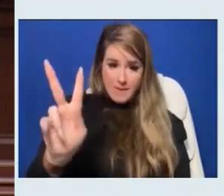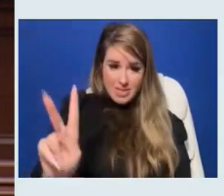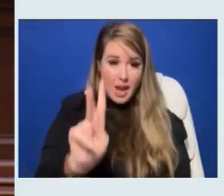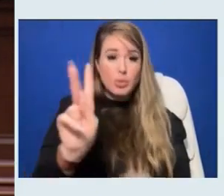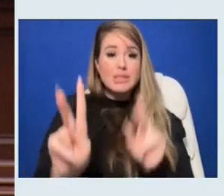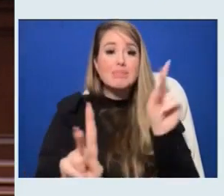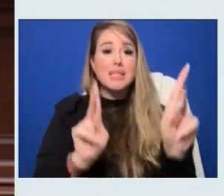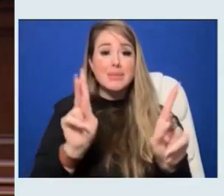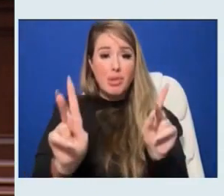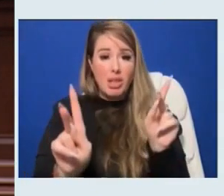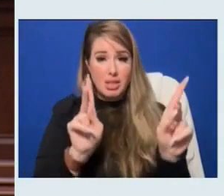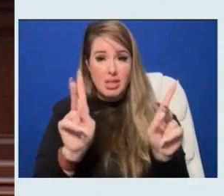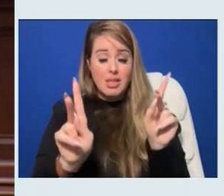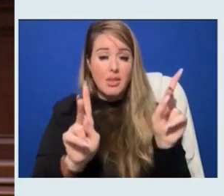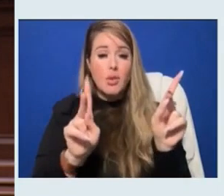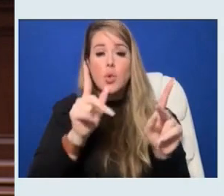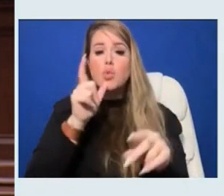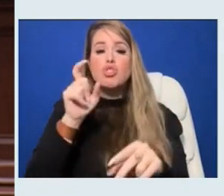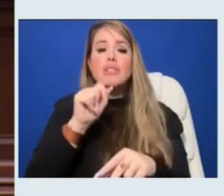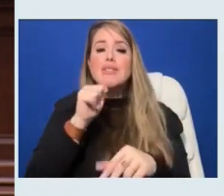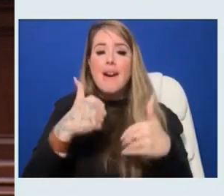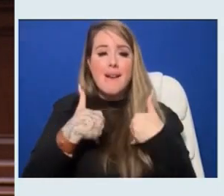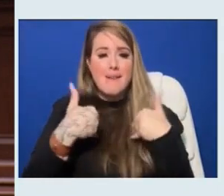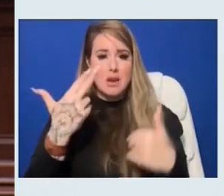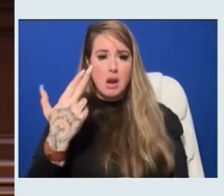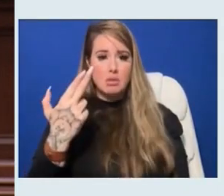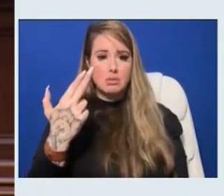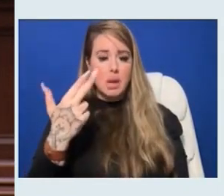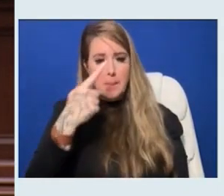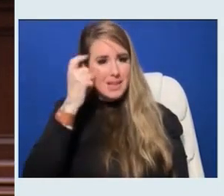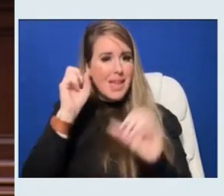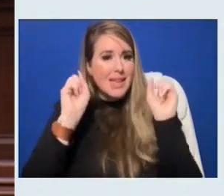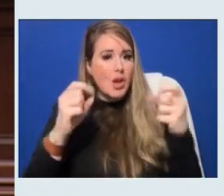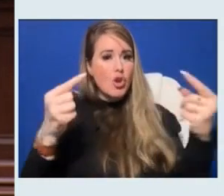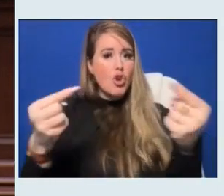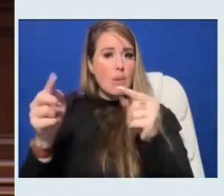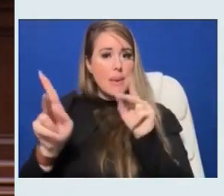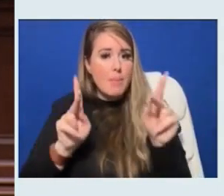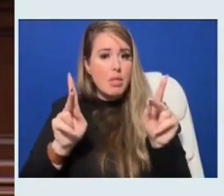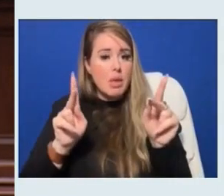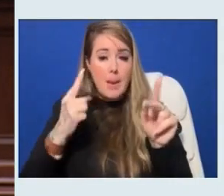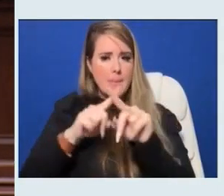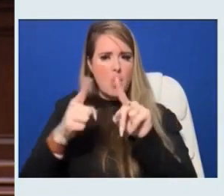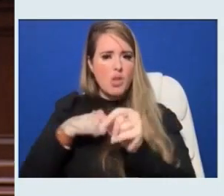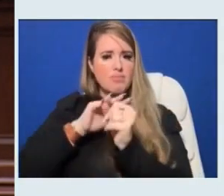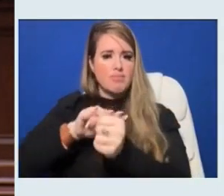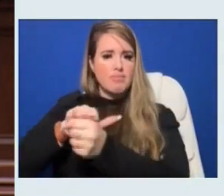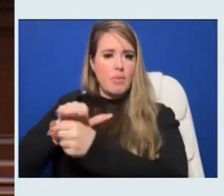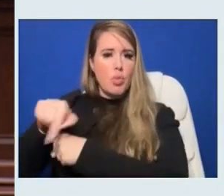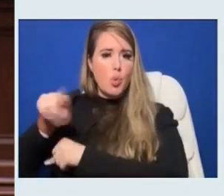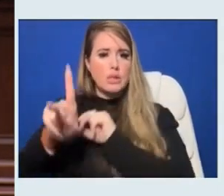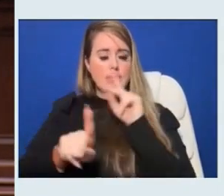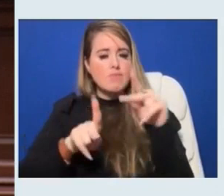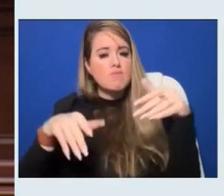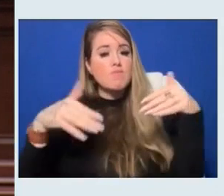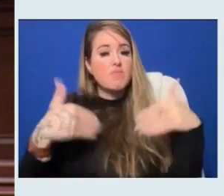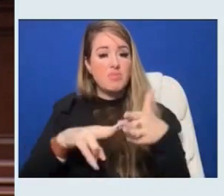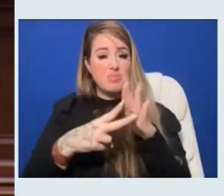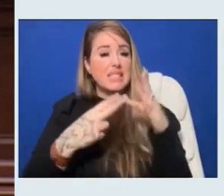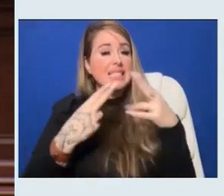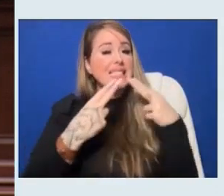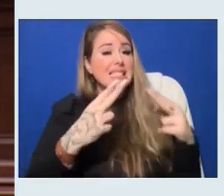who should not have had a gun because they could have done the harm somewhere else were prevented. And that kept innocent people from being hurt.